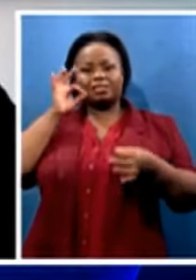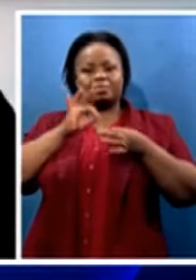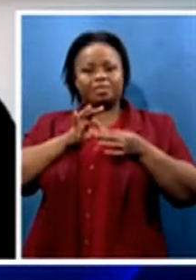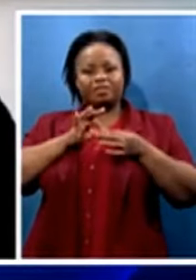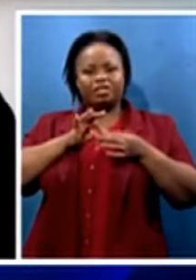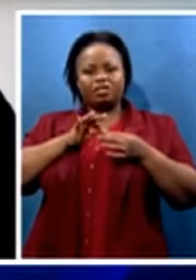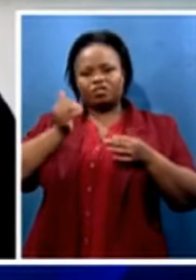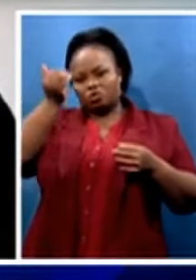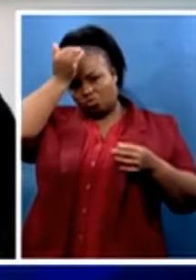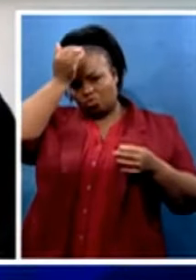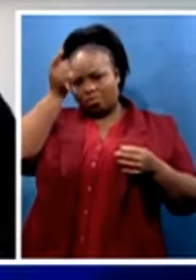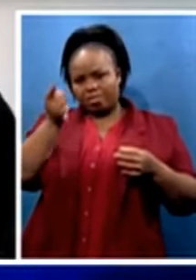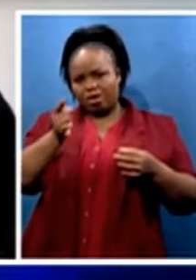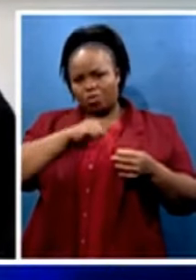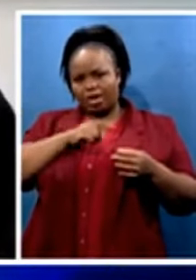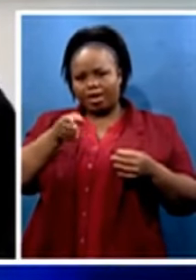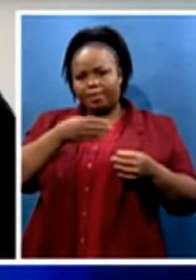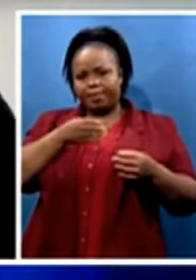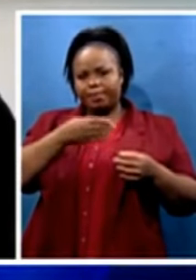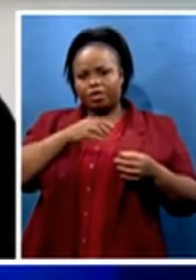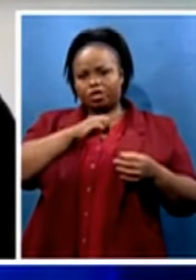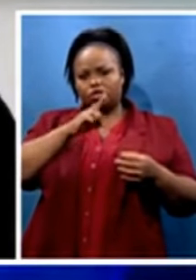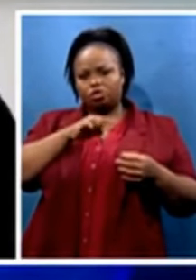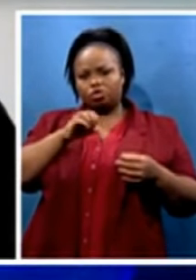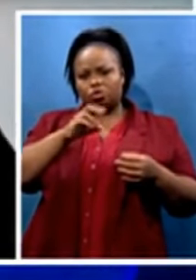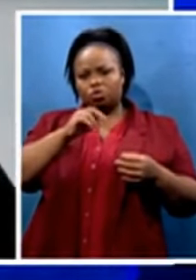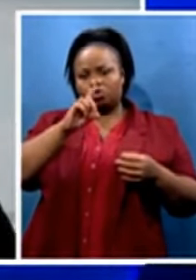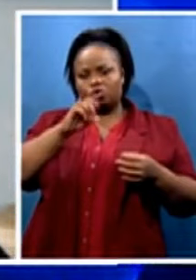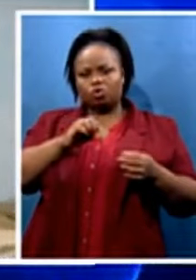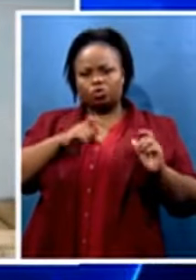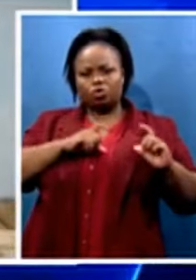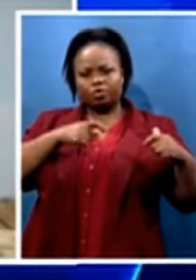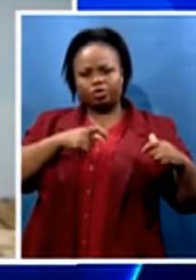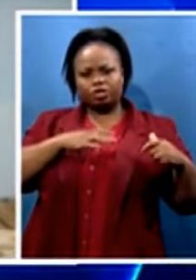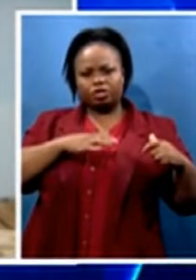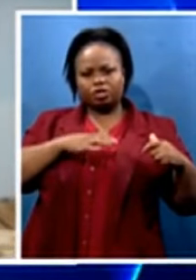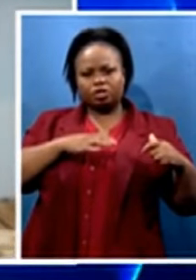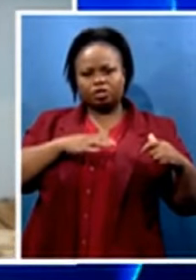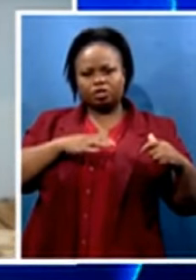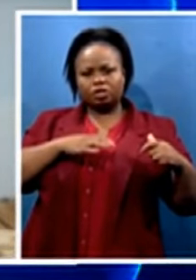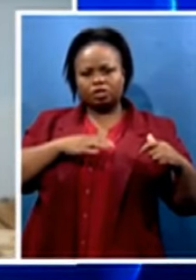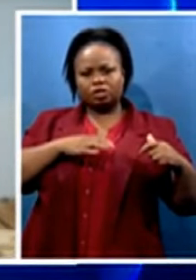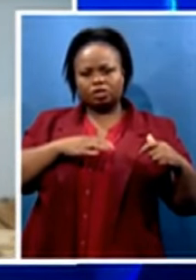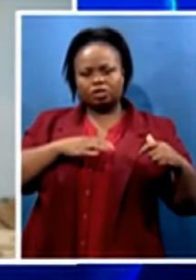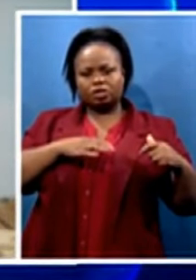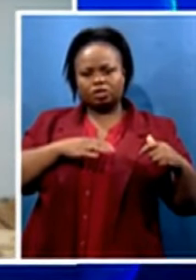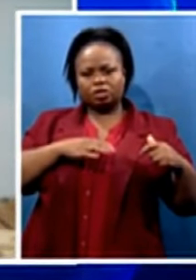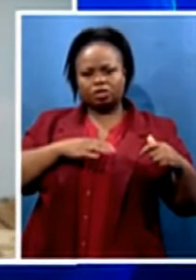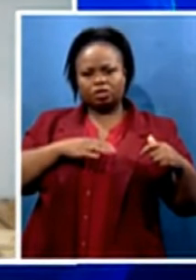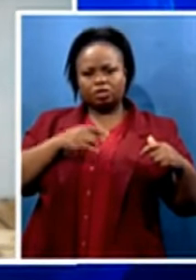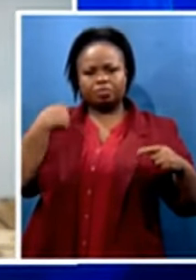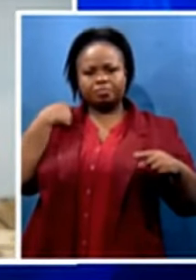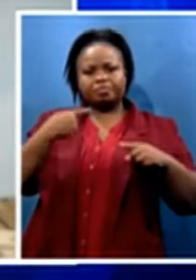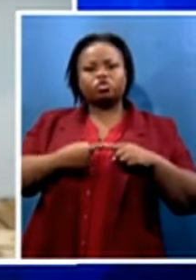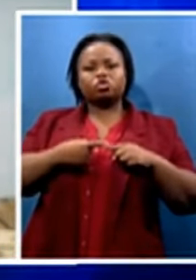so-called Zondo Commission. And this journey is going to be long. And this is just the first step in a very, very long journey for us,